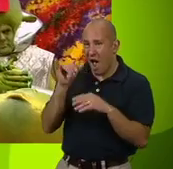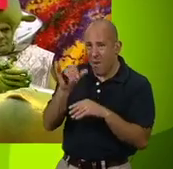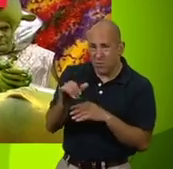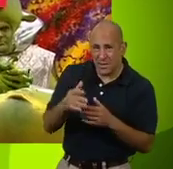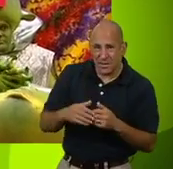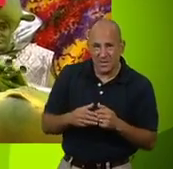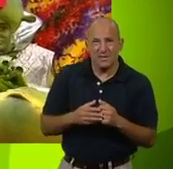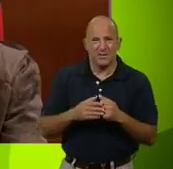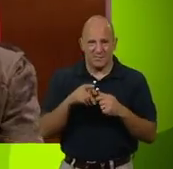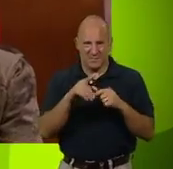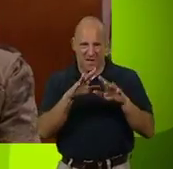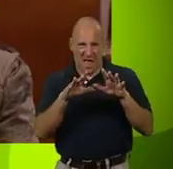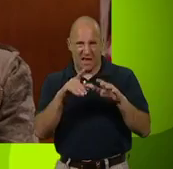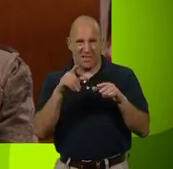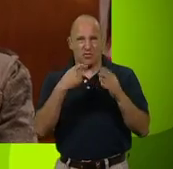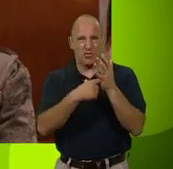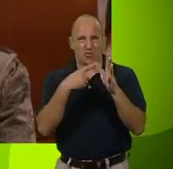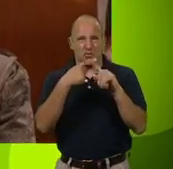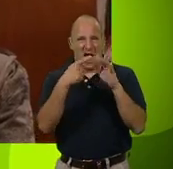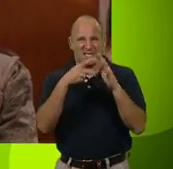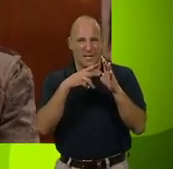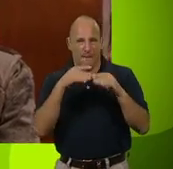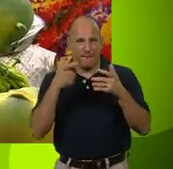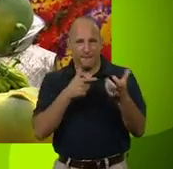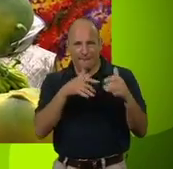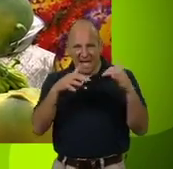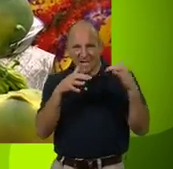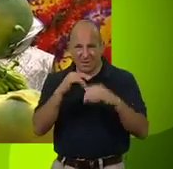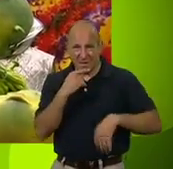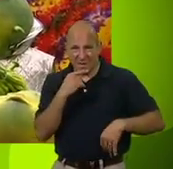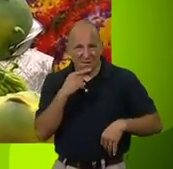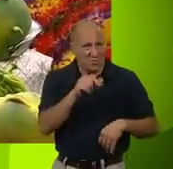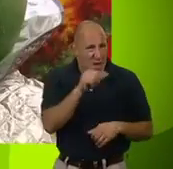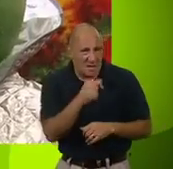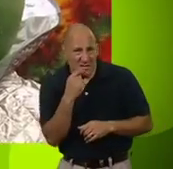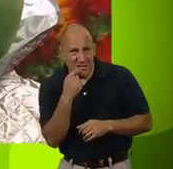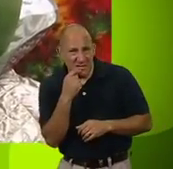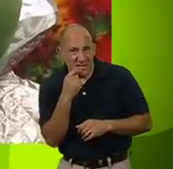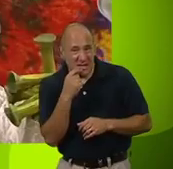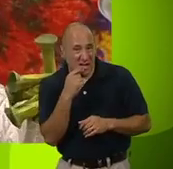image does resemble the outline of a Raxian battlecruiser, I suppose. Don't you think, Courtney?